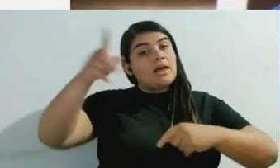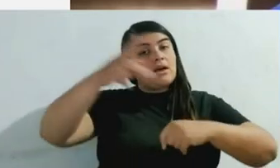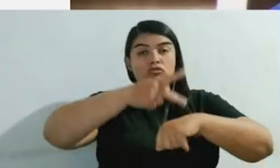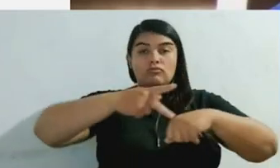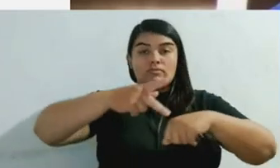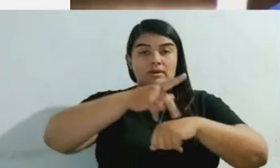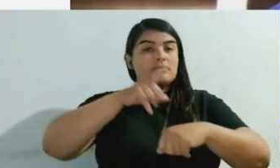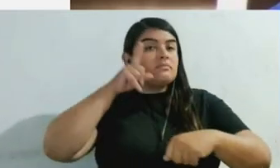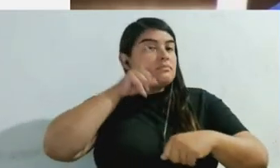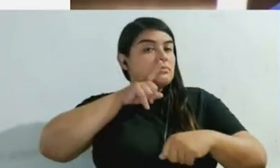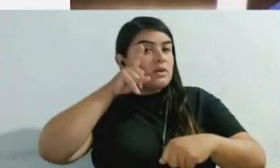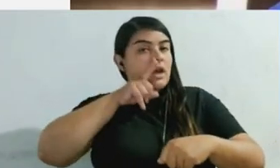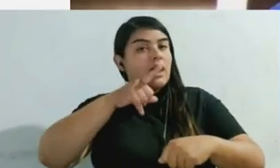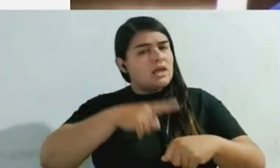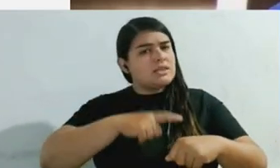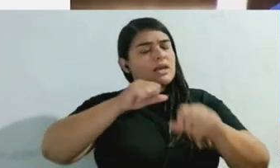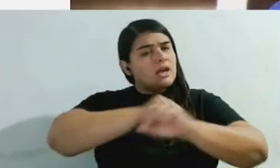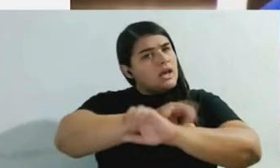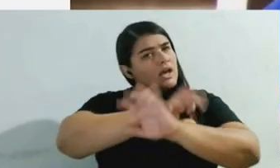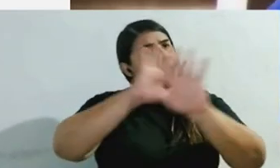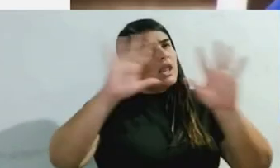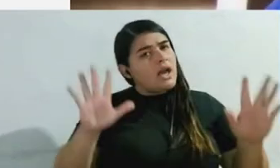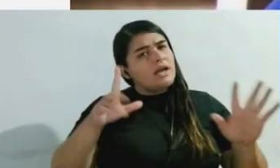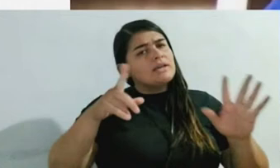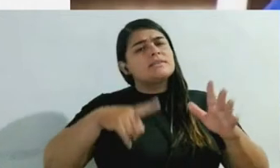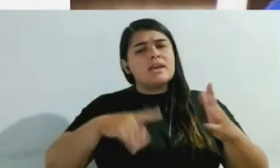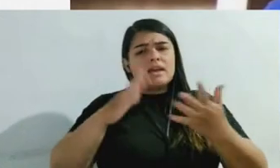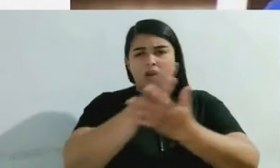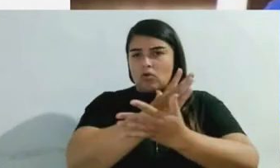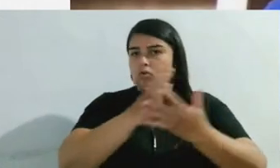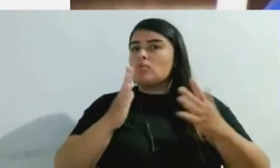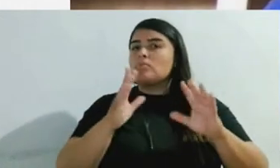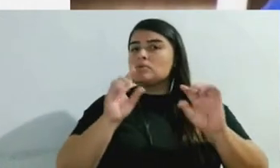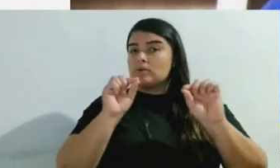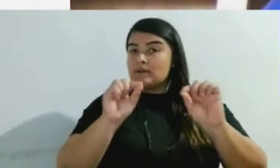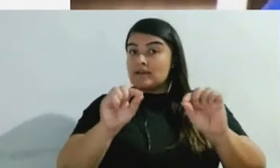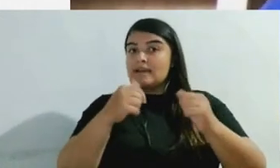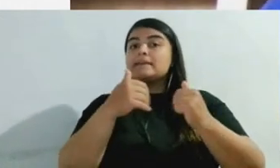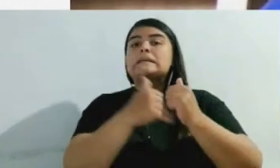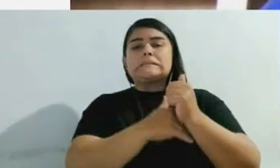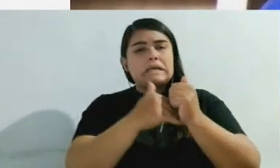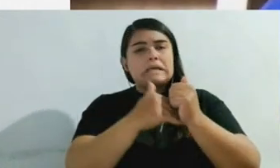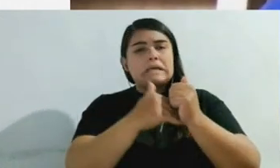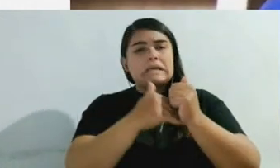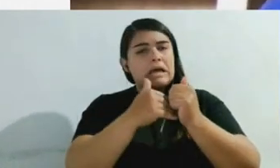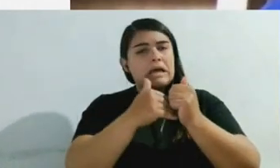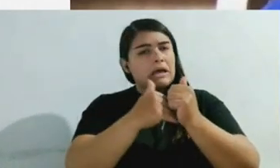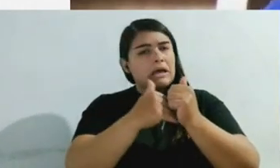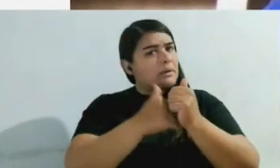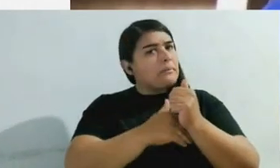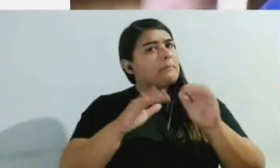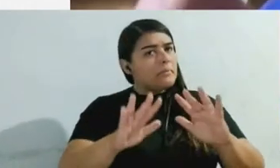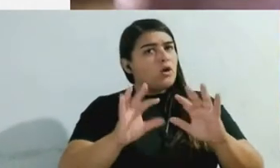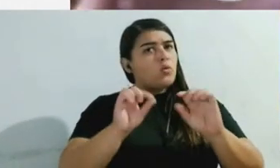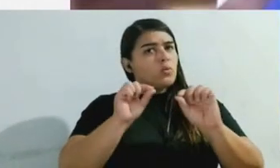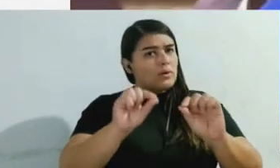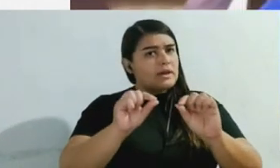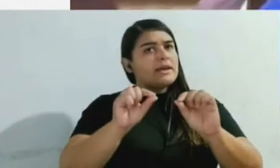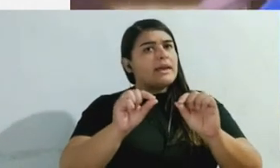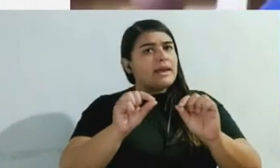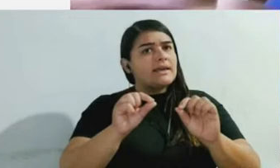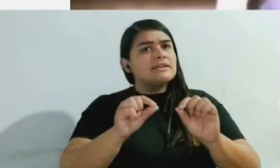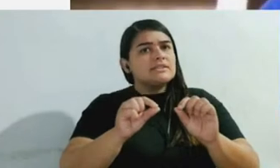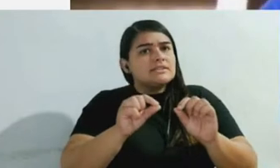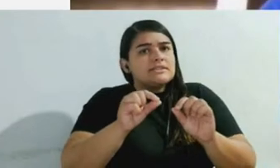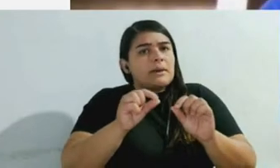crime, for example, would draw a penalty from zero to five years or zero to 10 or zero to 20. And judges would